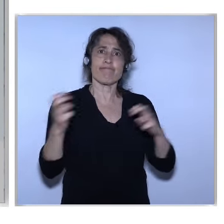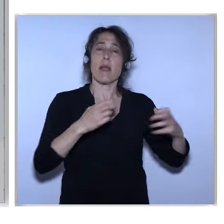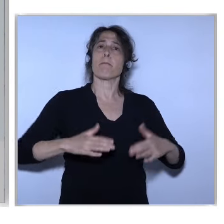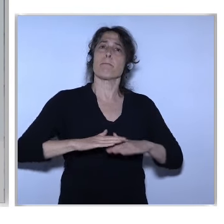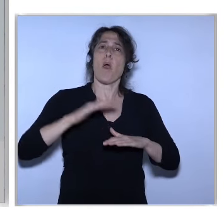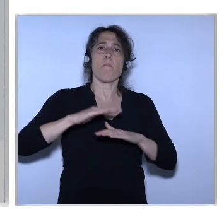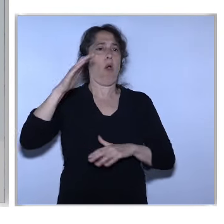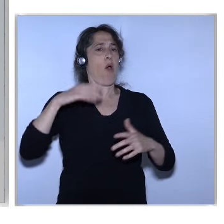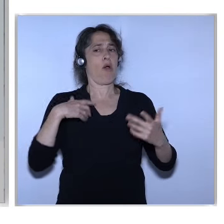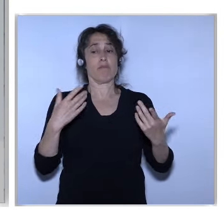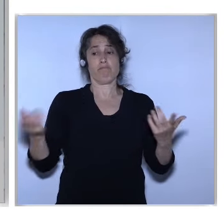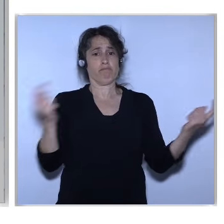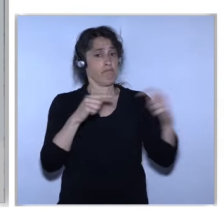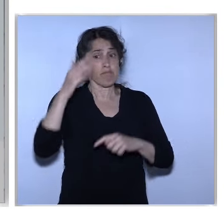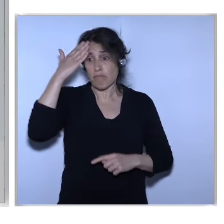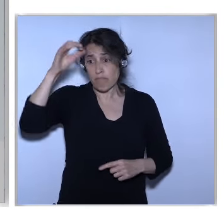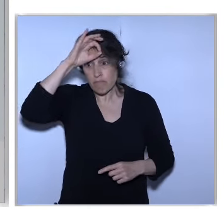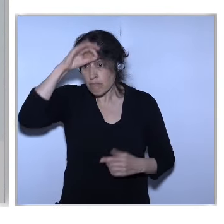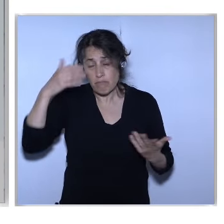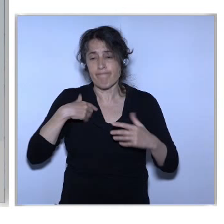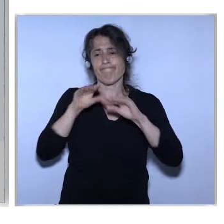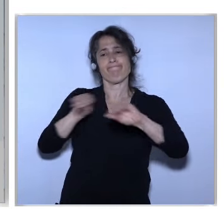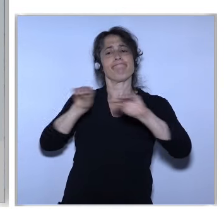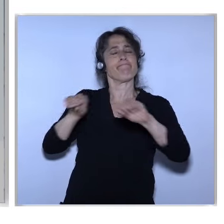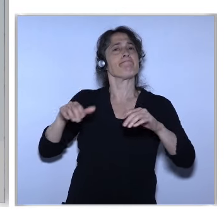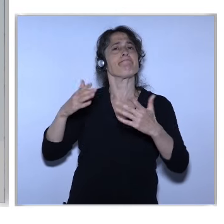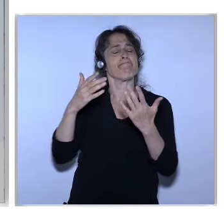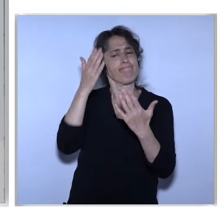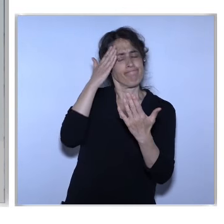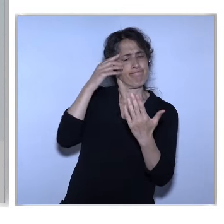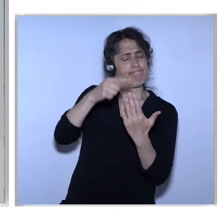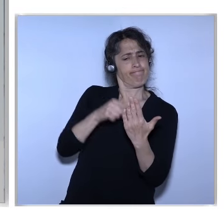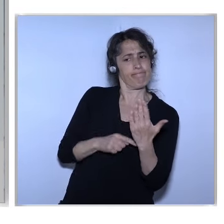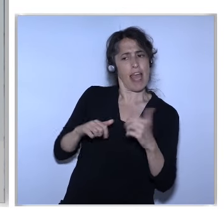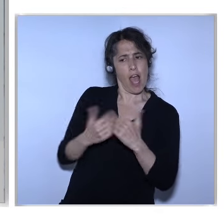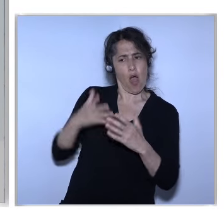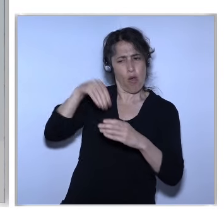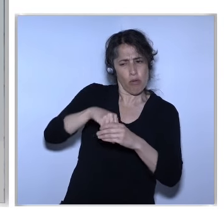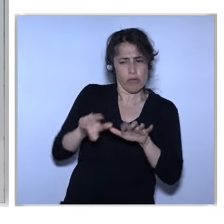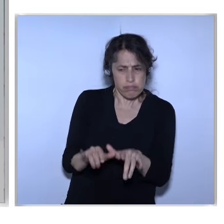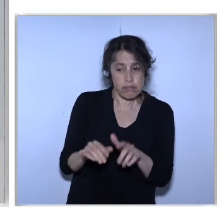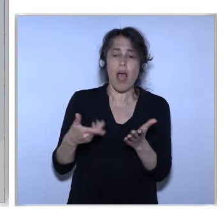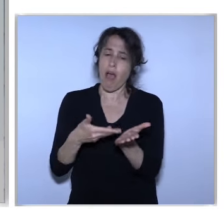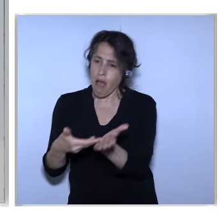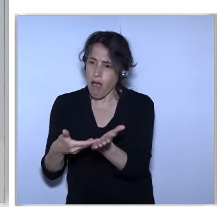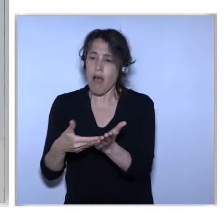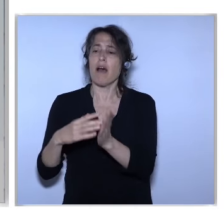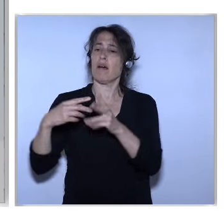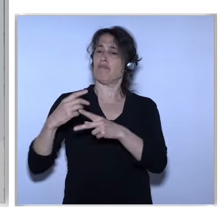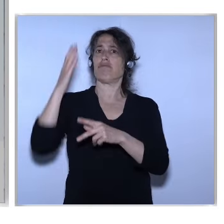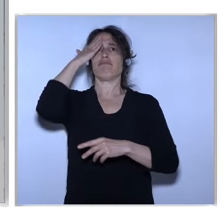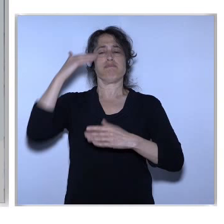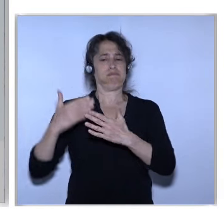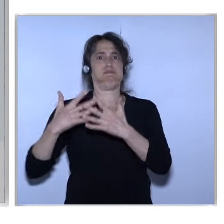People Within These open Innovation Skills For practical Projects At the Level Of society And taking Into the